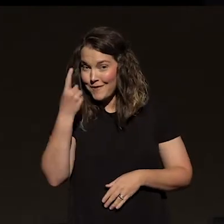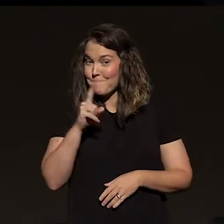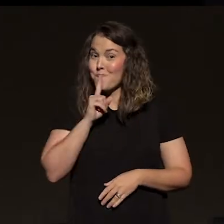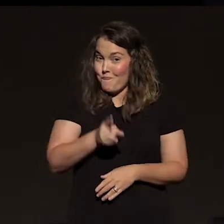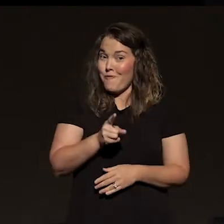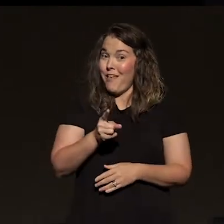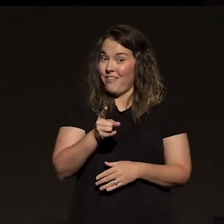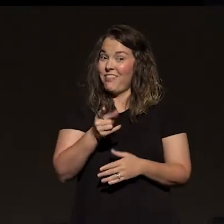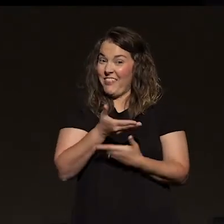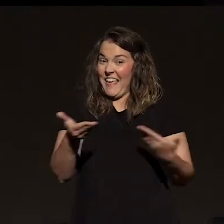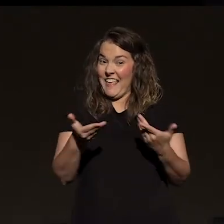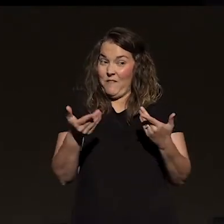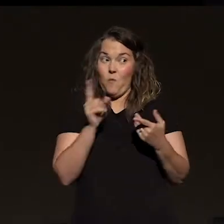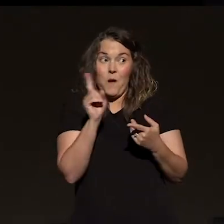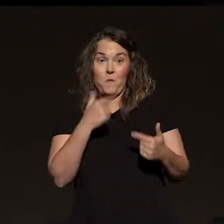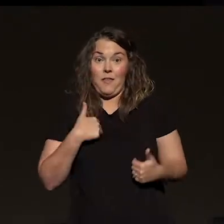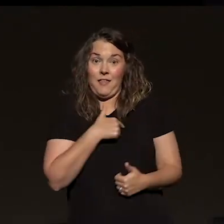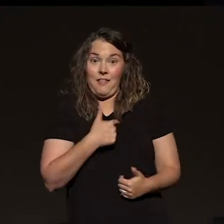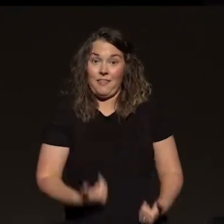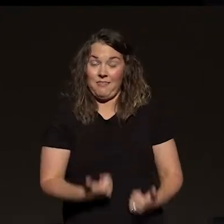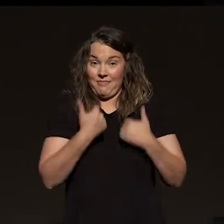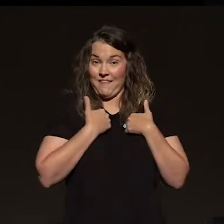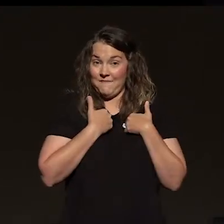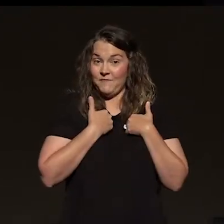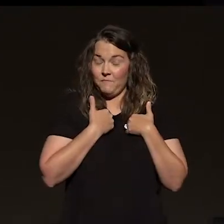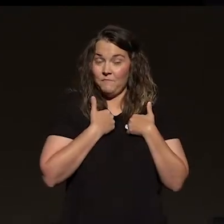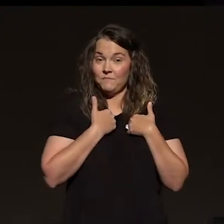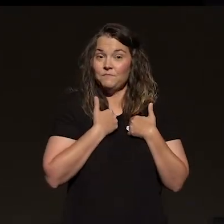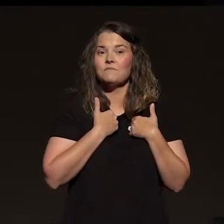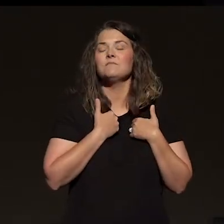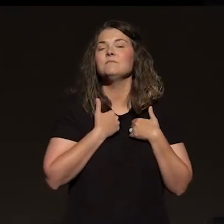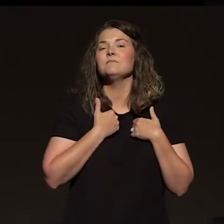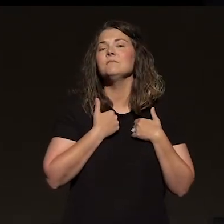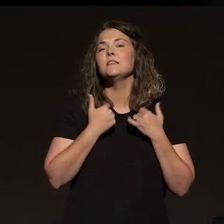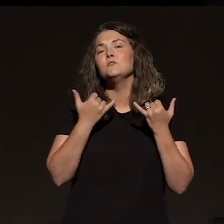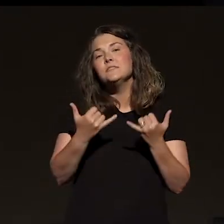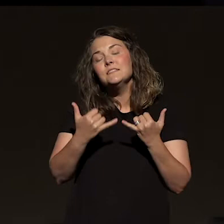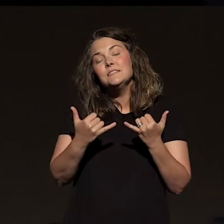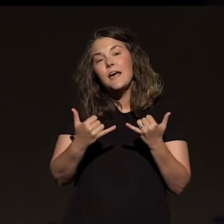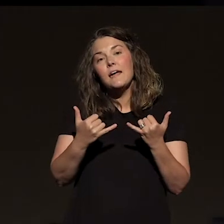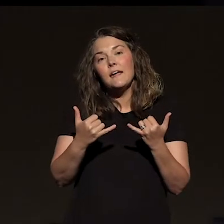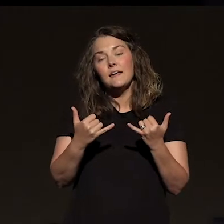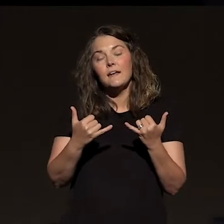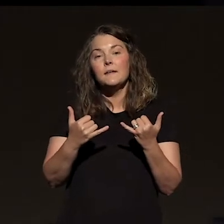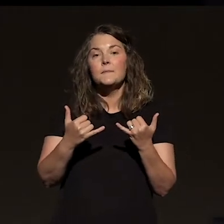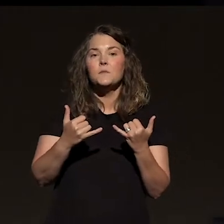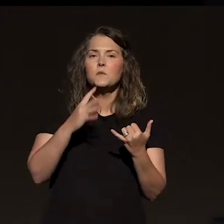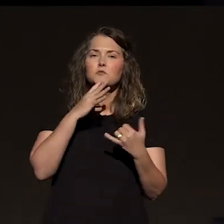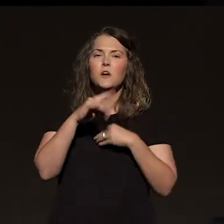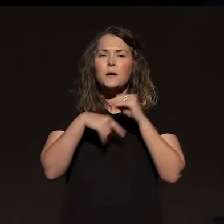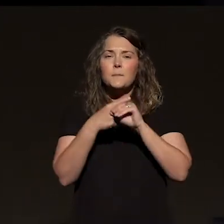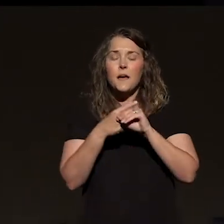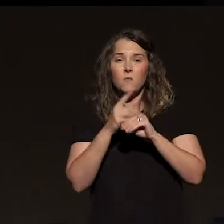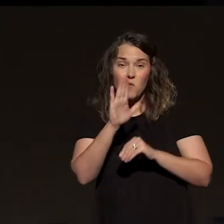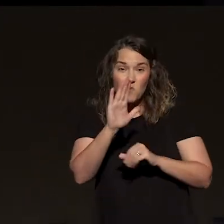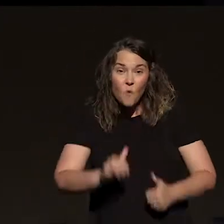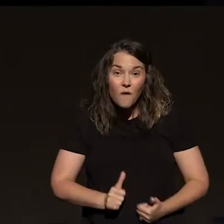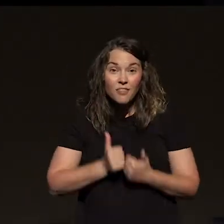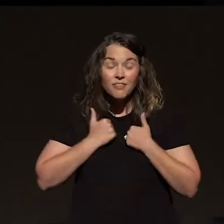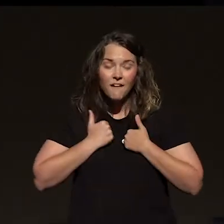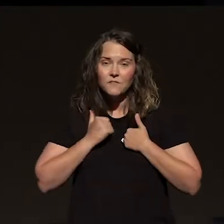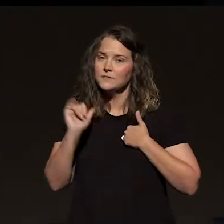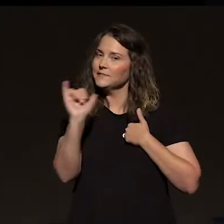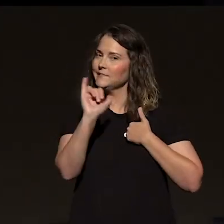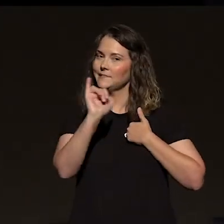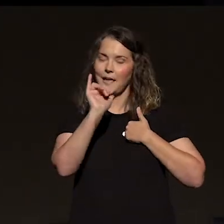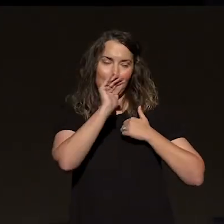thing where a lot of us live. Now, here's what I want to talk with you about today. The deal is when you're building your life, just like if you're